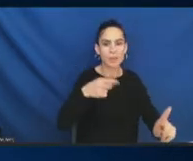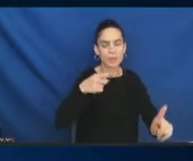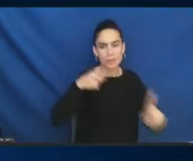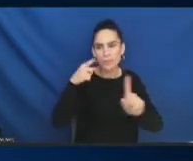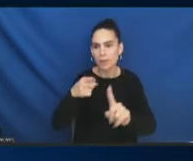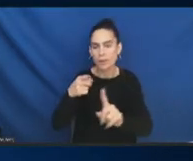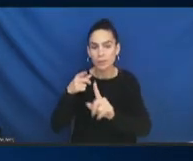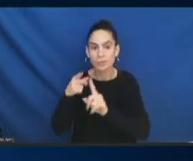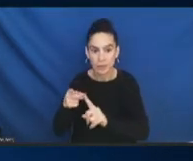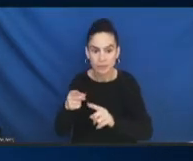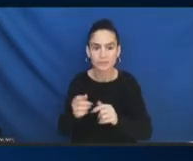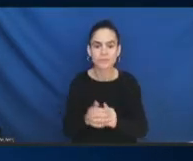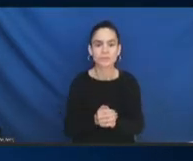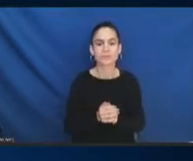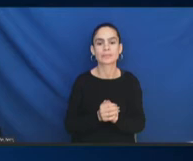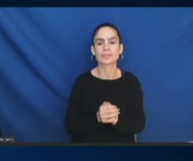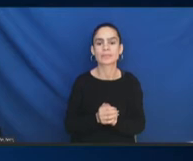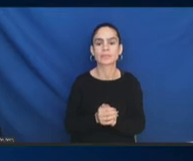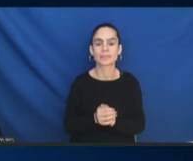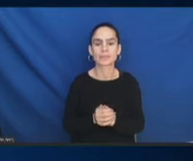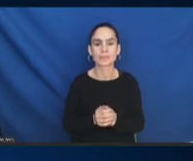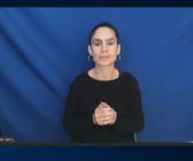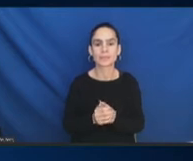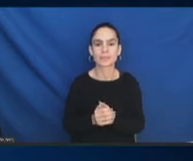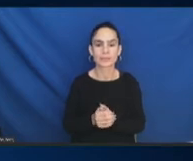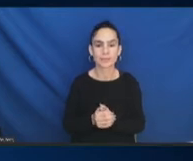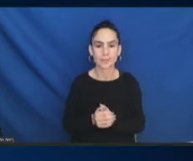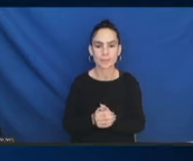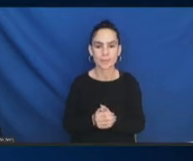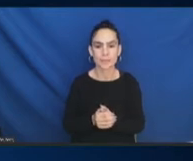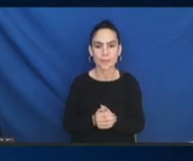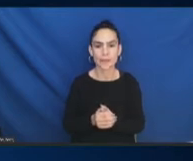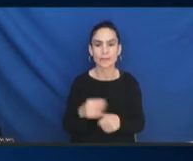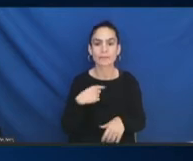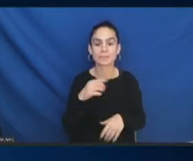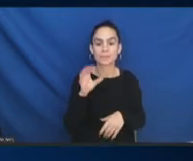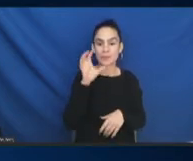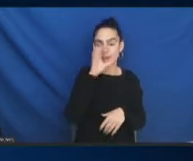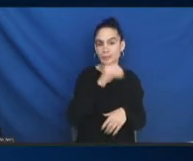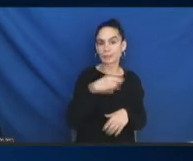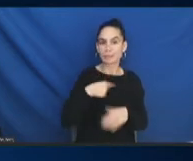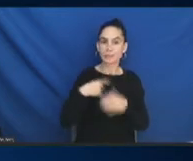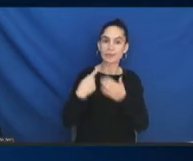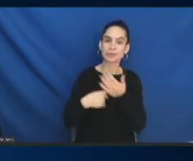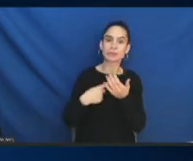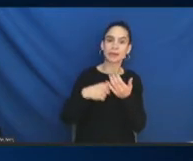and I would assume what we're talking about is usable data for local groups?